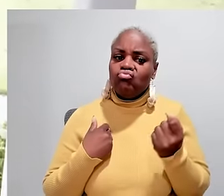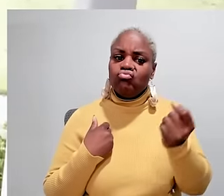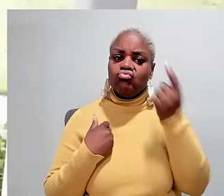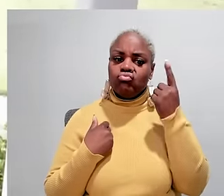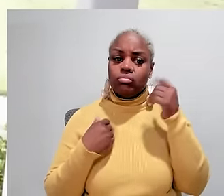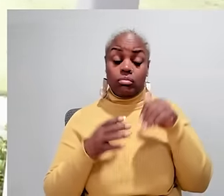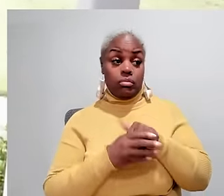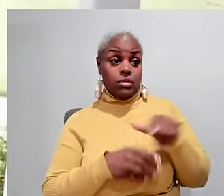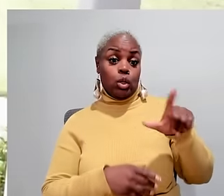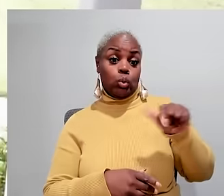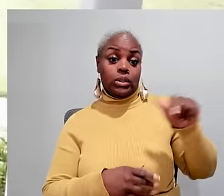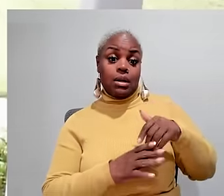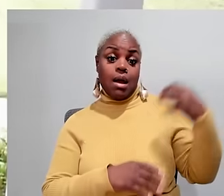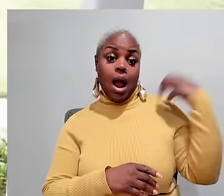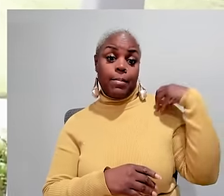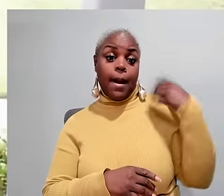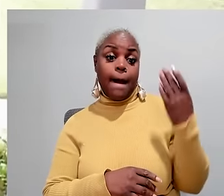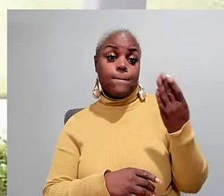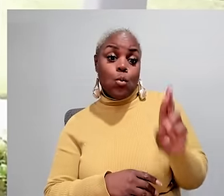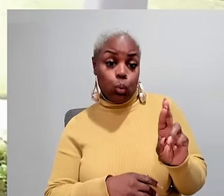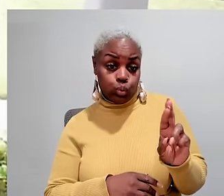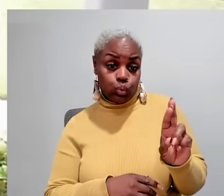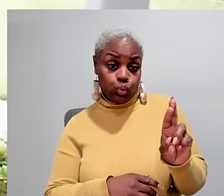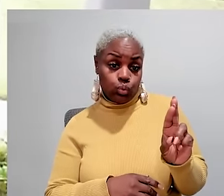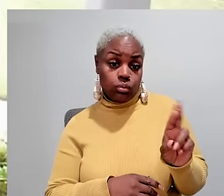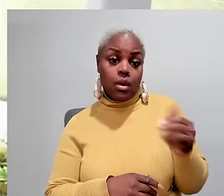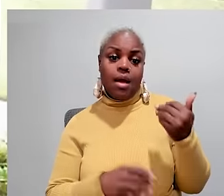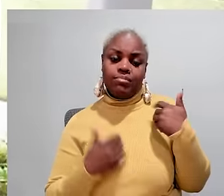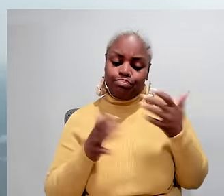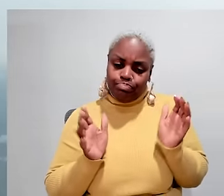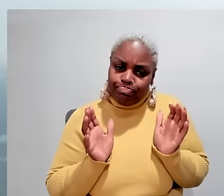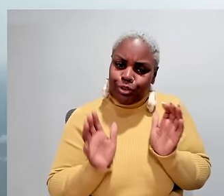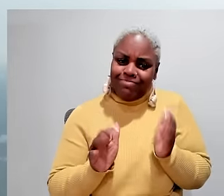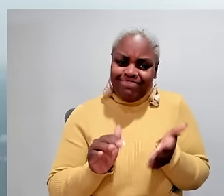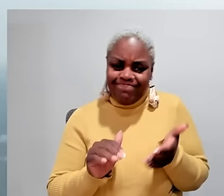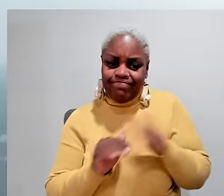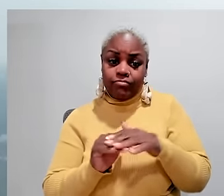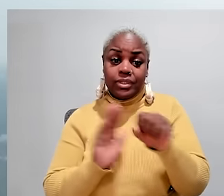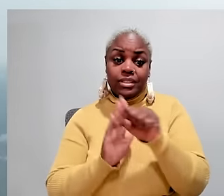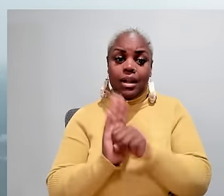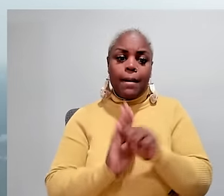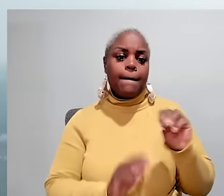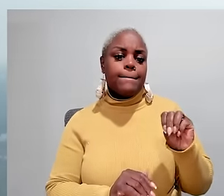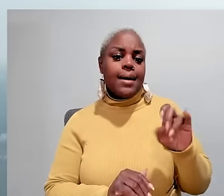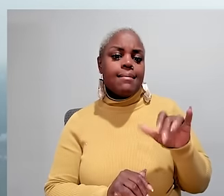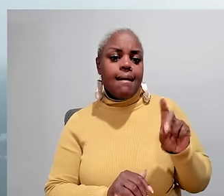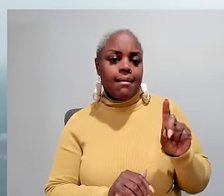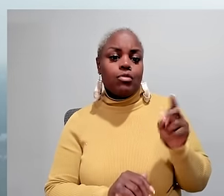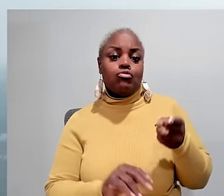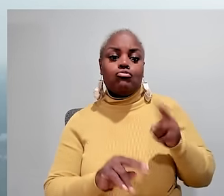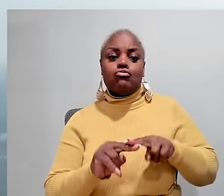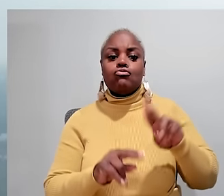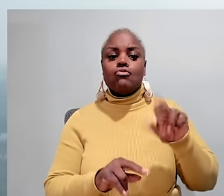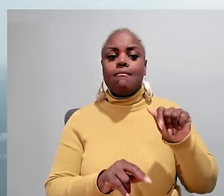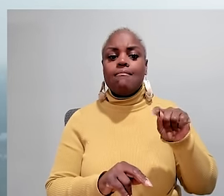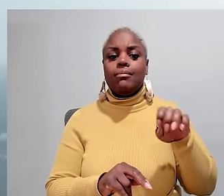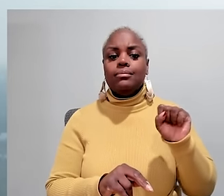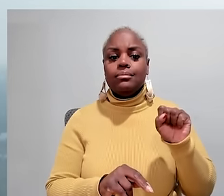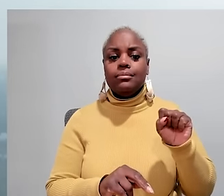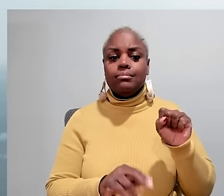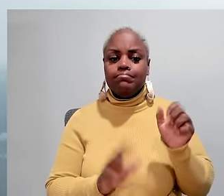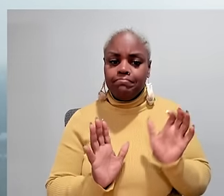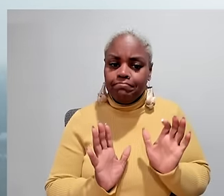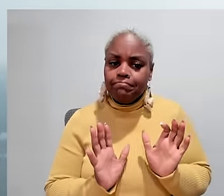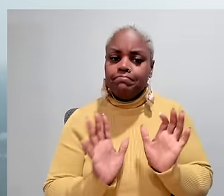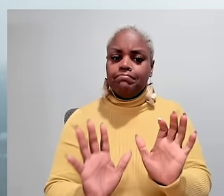a son with autism and a sister with Down syndrome from Louisiana's capital Baton Rouge foil has